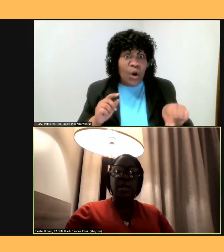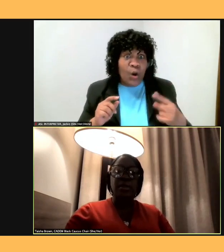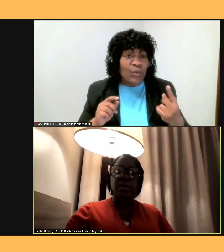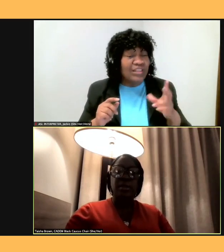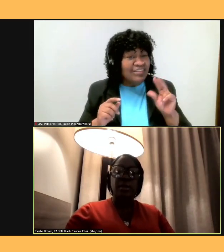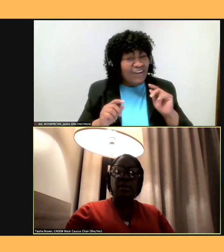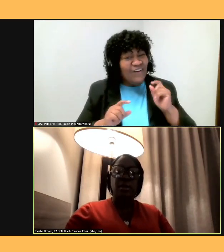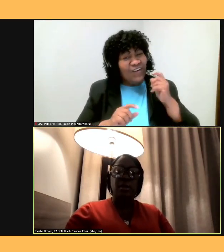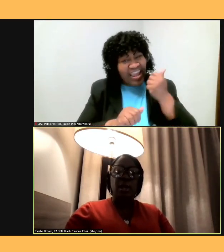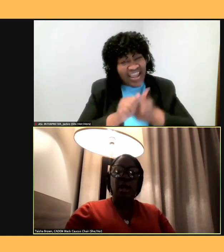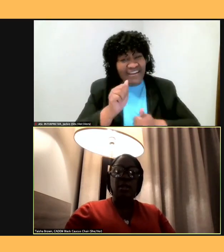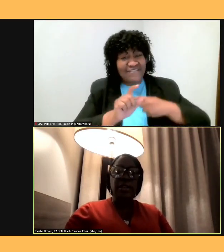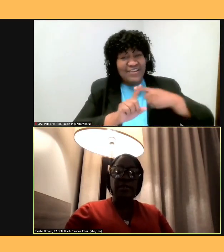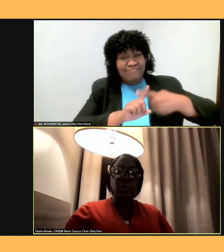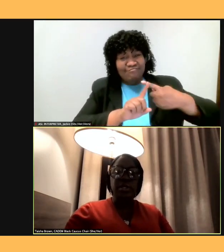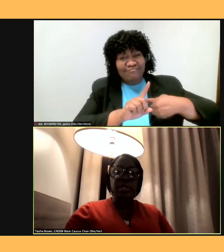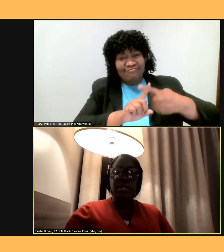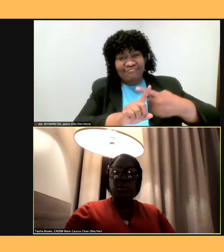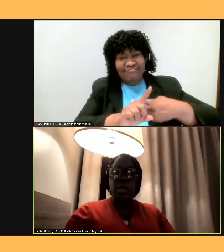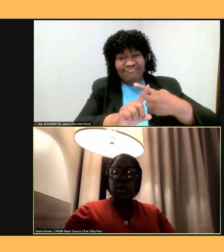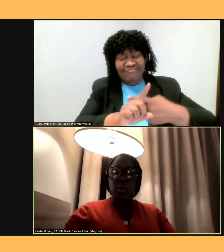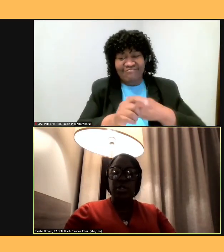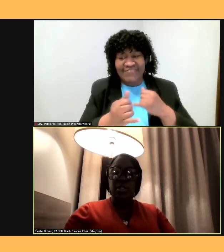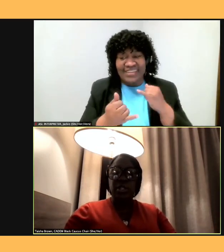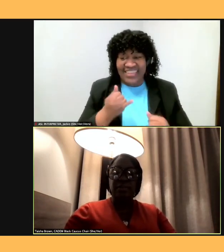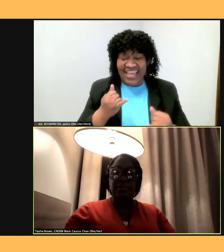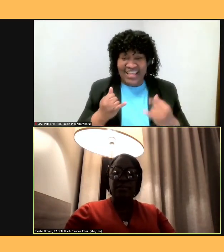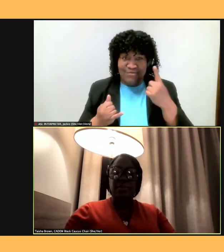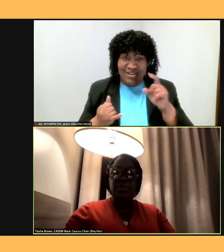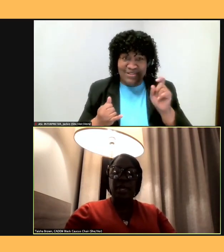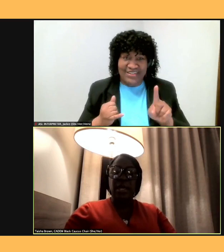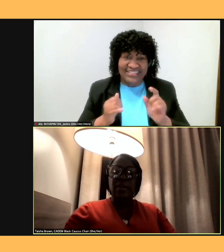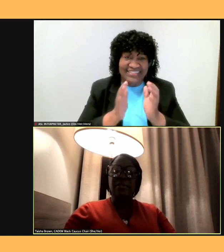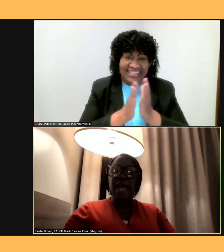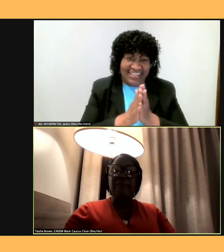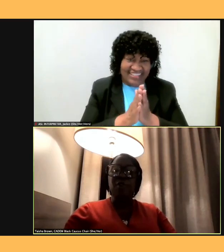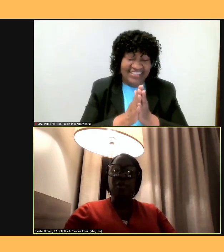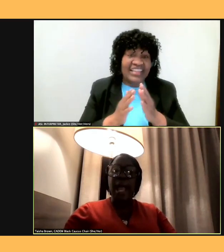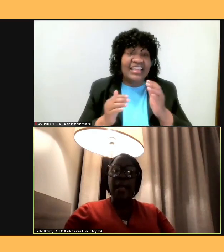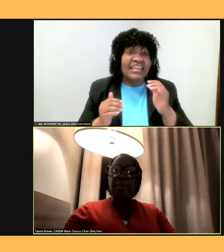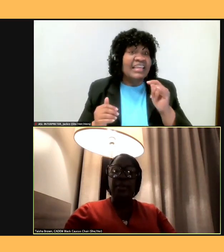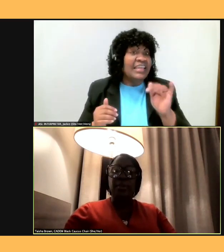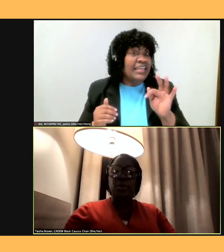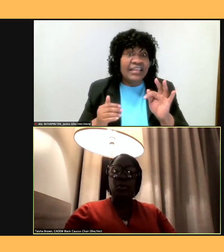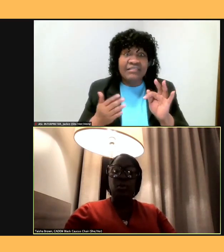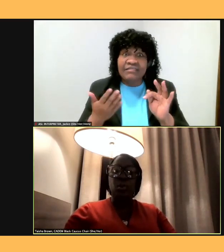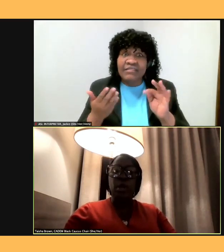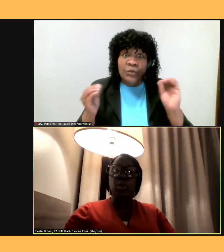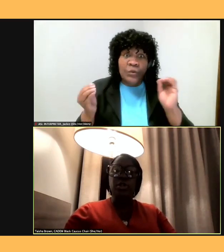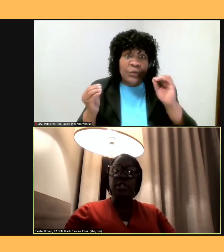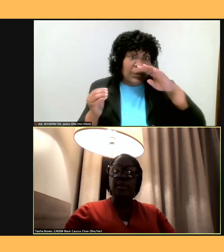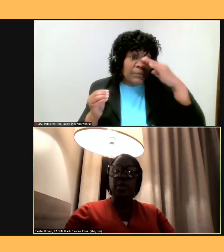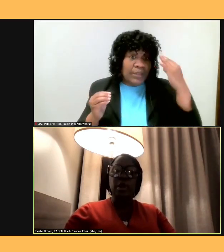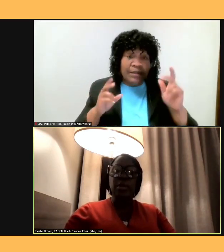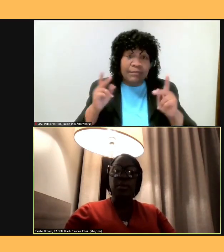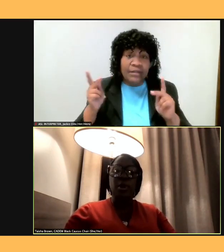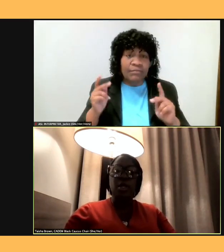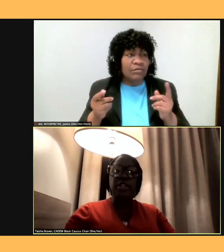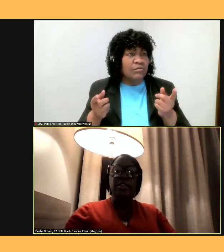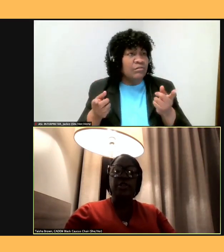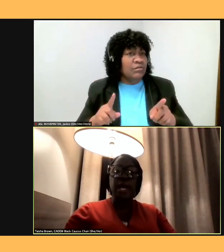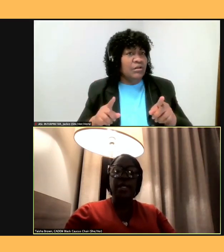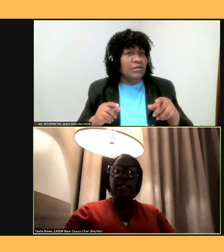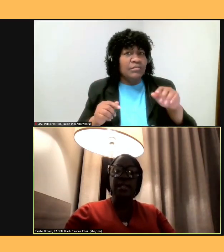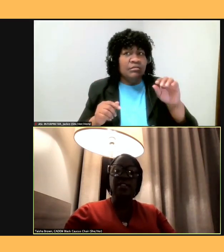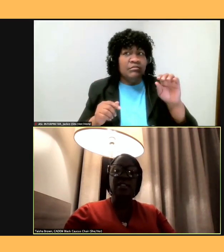I'll leave you with this one question. If not for Black people, where would the Democratic Party in the United States